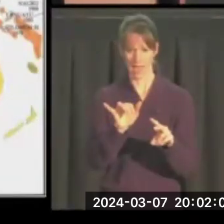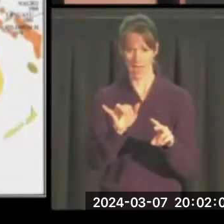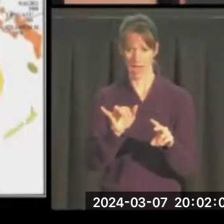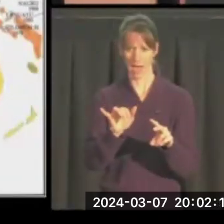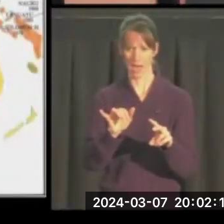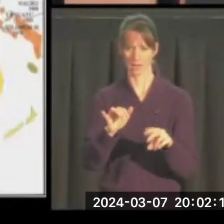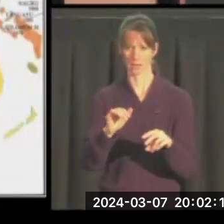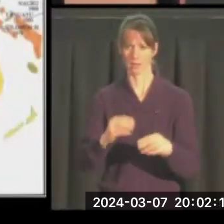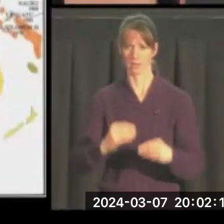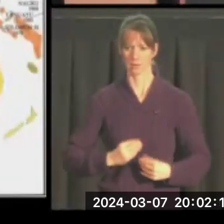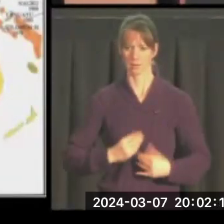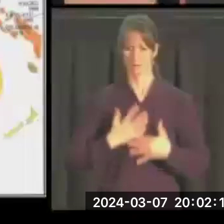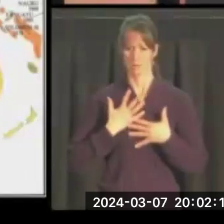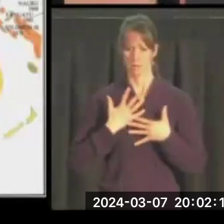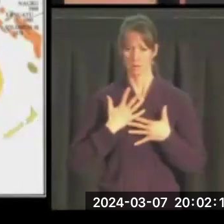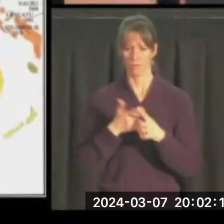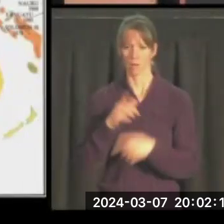whole movement of decolonization.